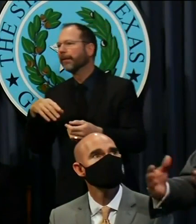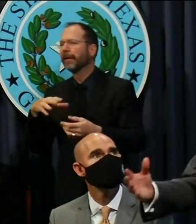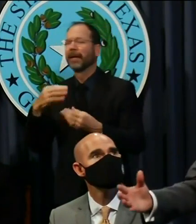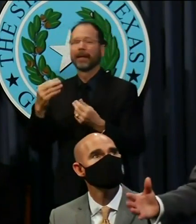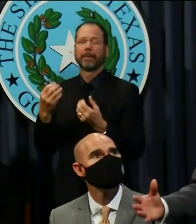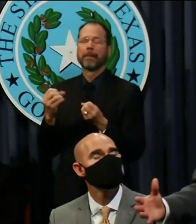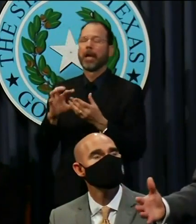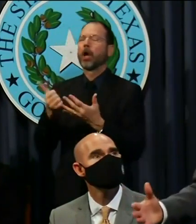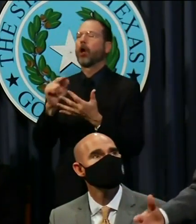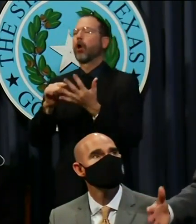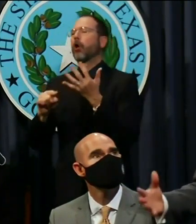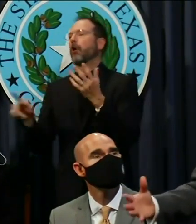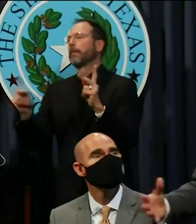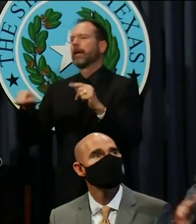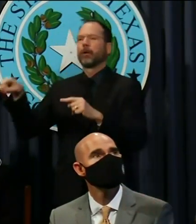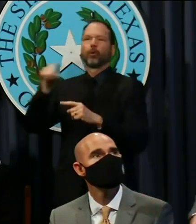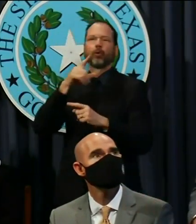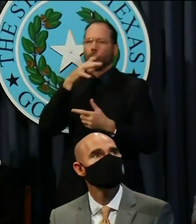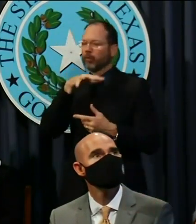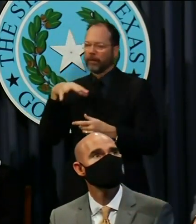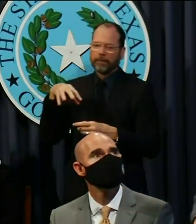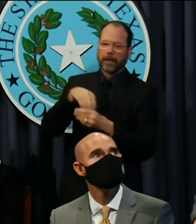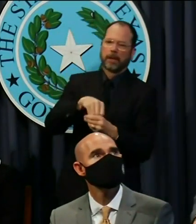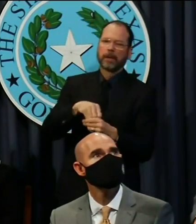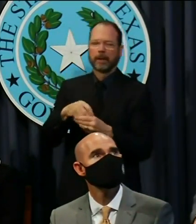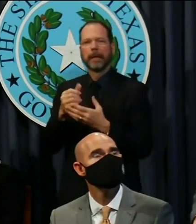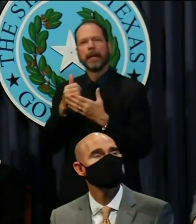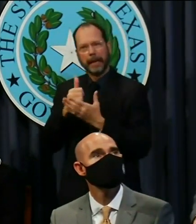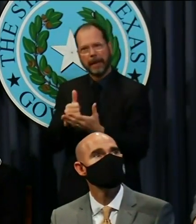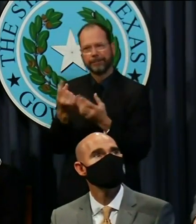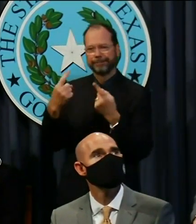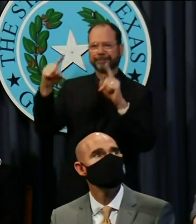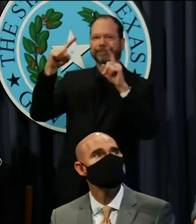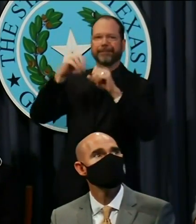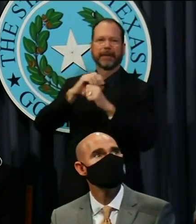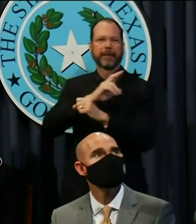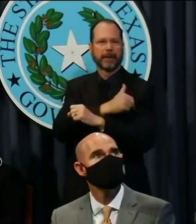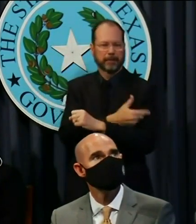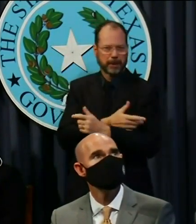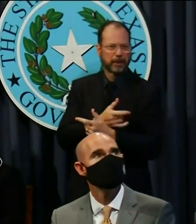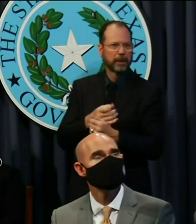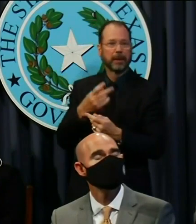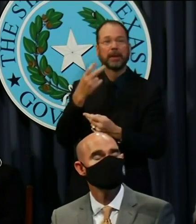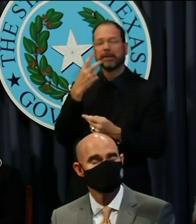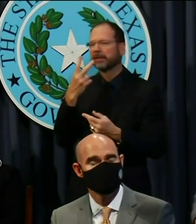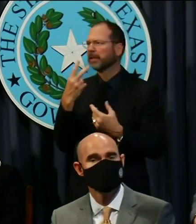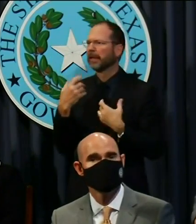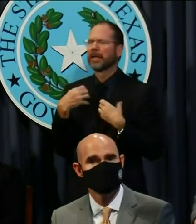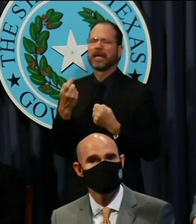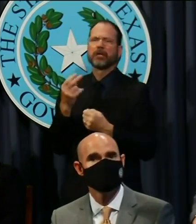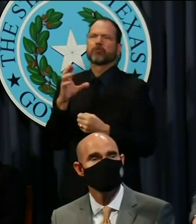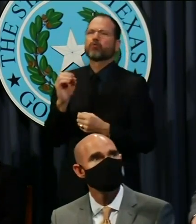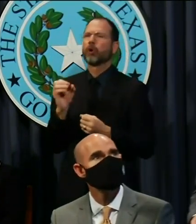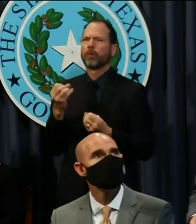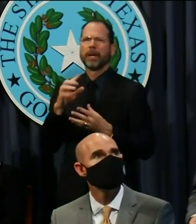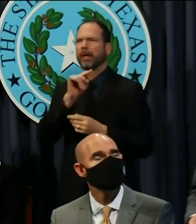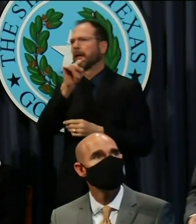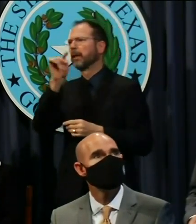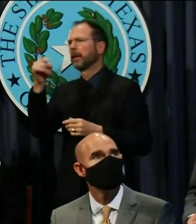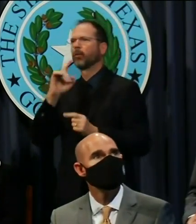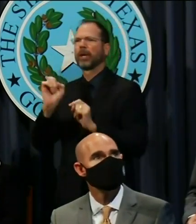the many others that make those facilities work. I see the hero signs everywhere I go. And truly,